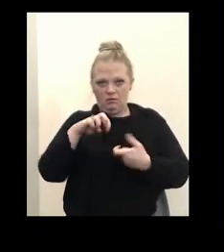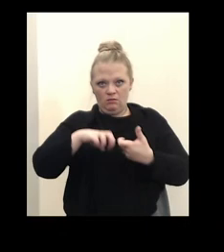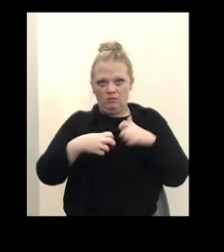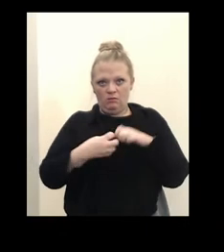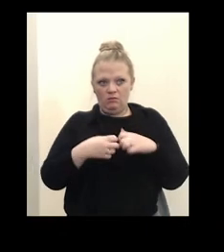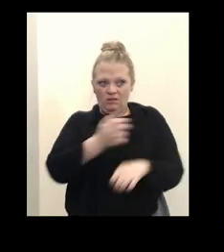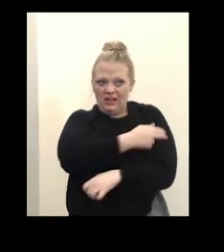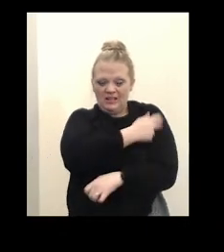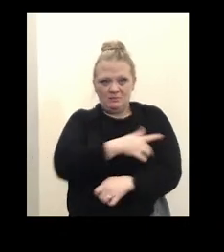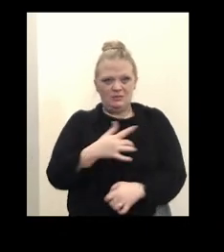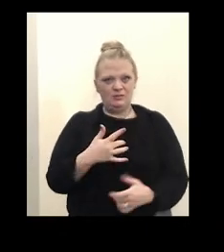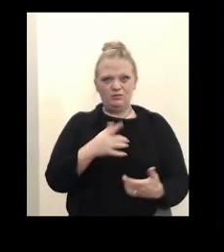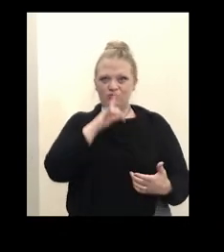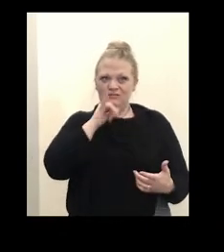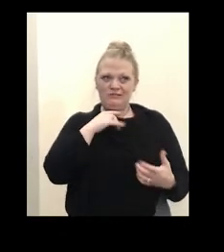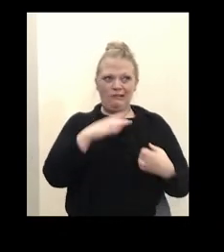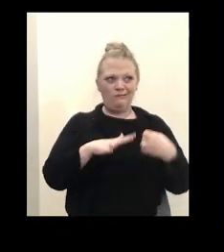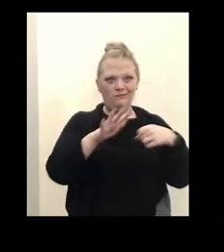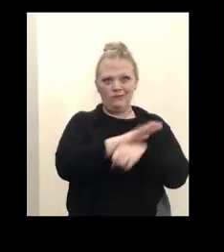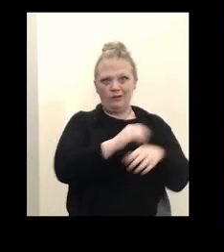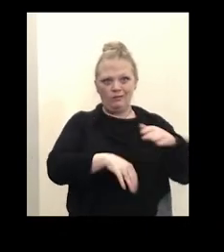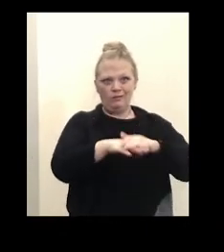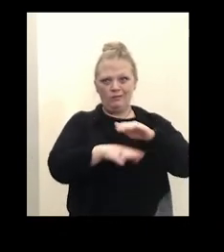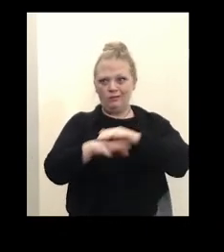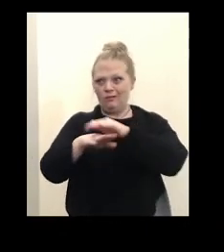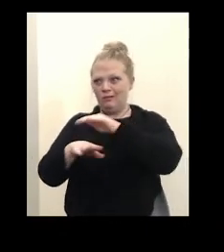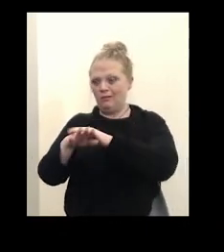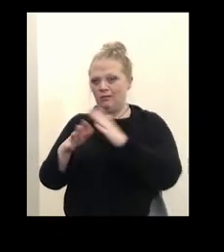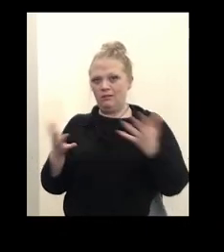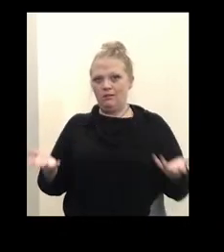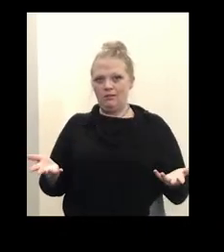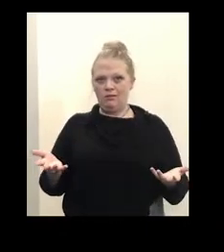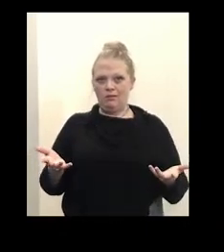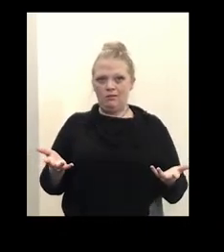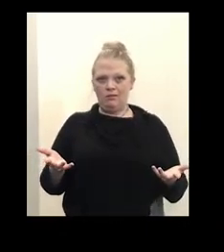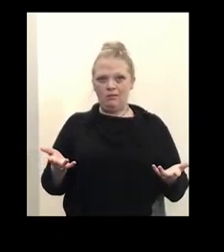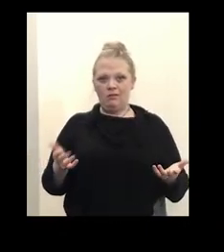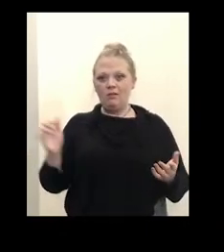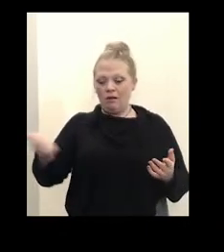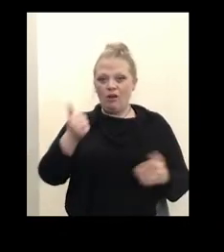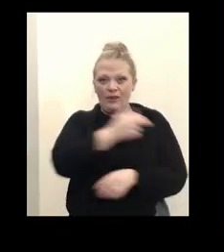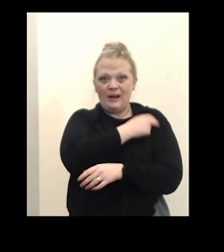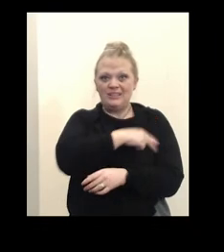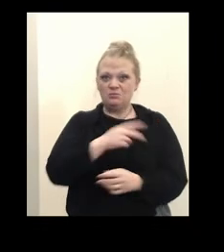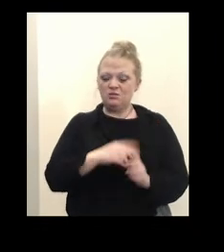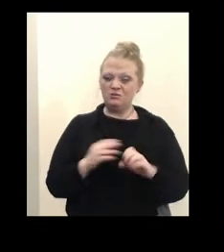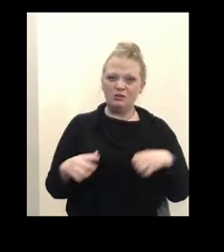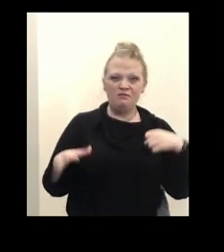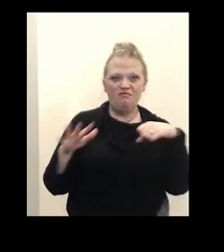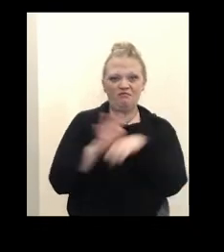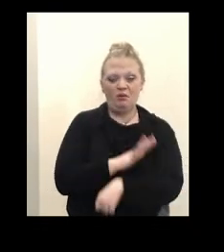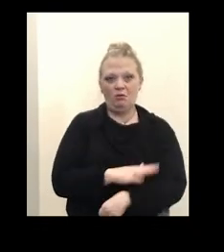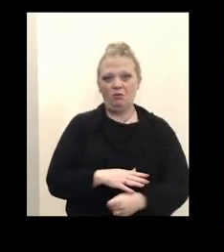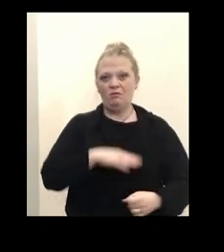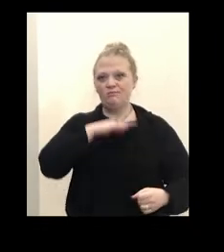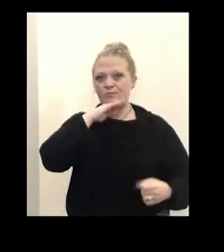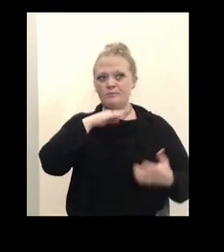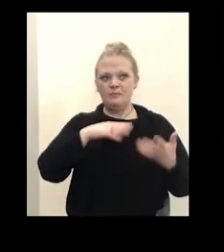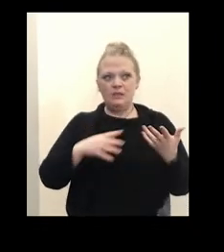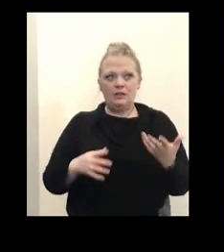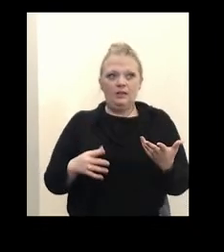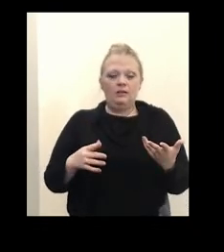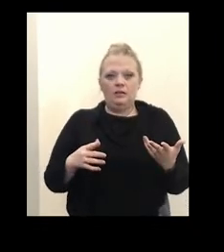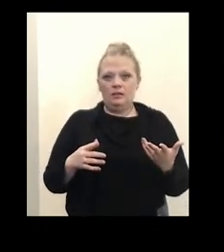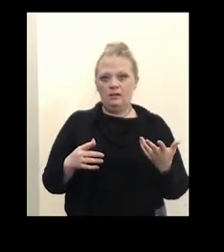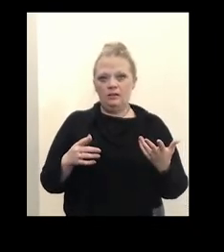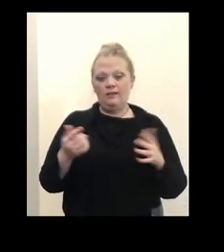everywhere. We're doing a little better in Erie. The other hospitals are very full. People are dying in Erie County, just like they're dying unfortunately across